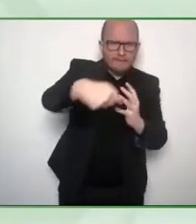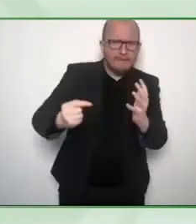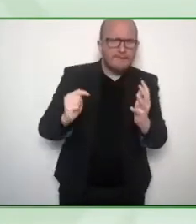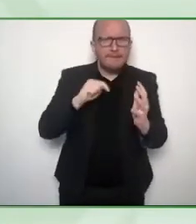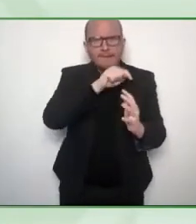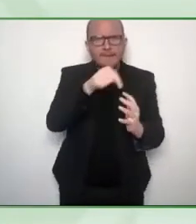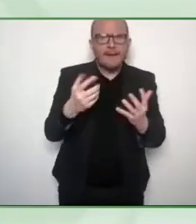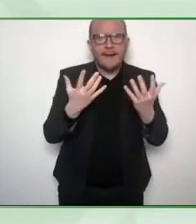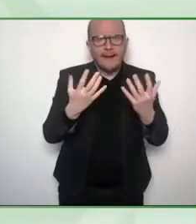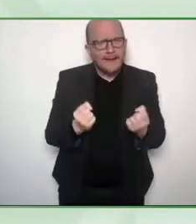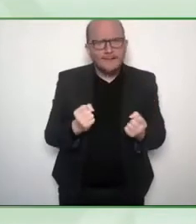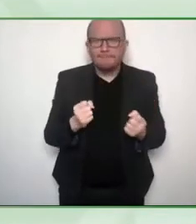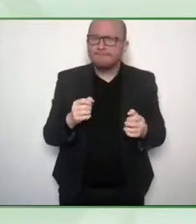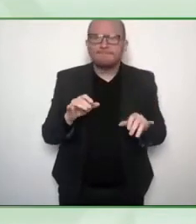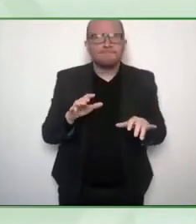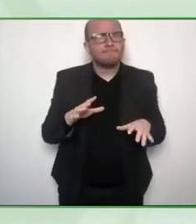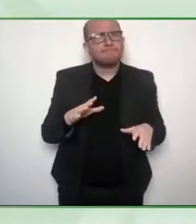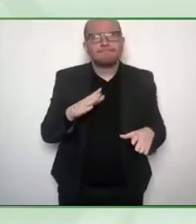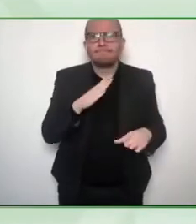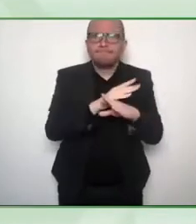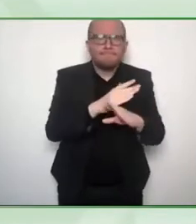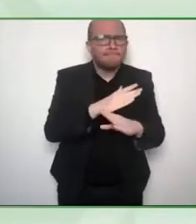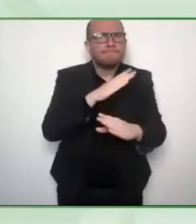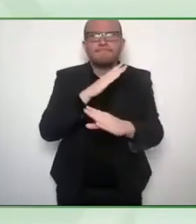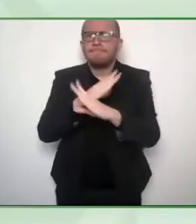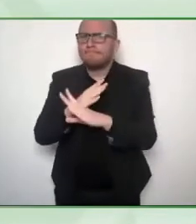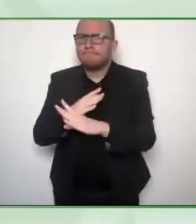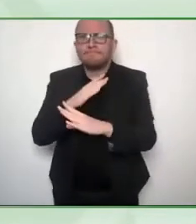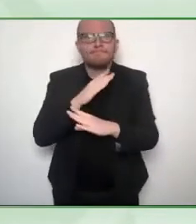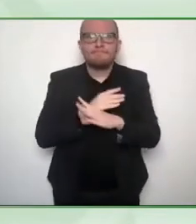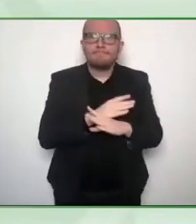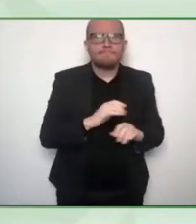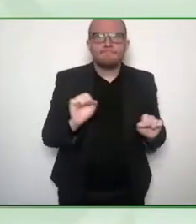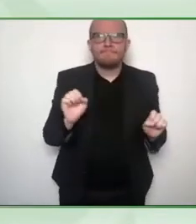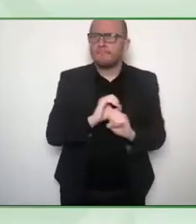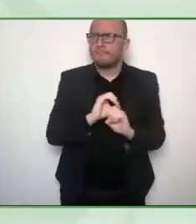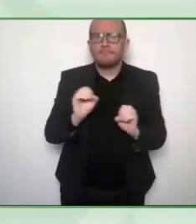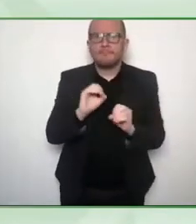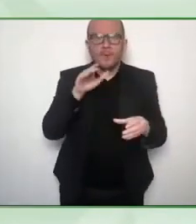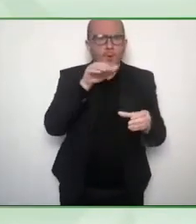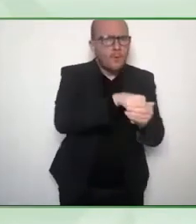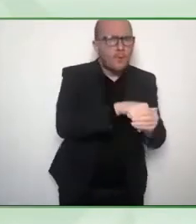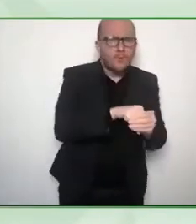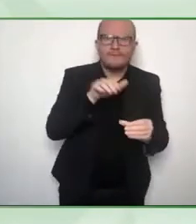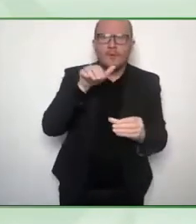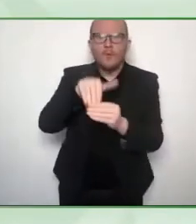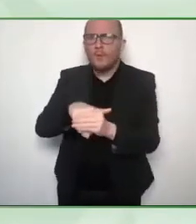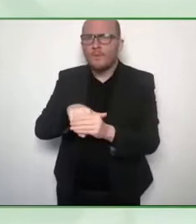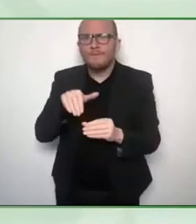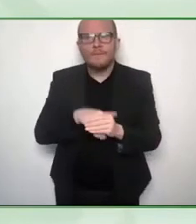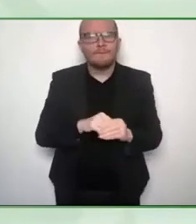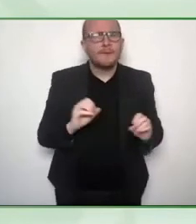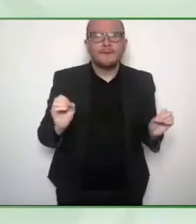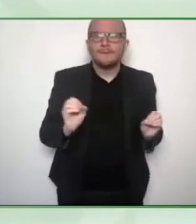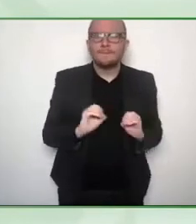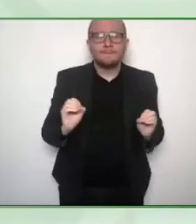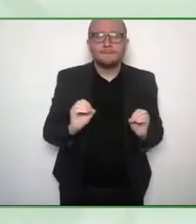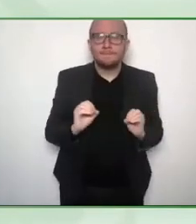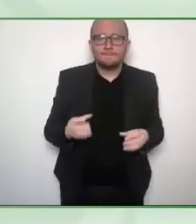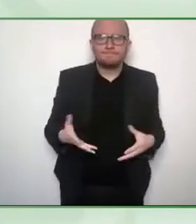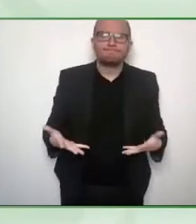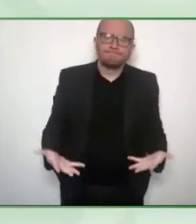So and over the years, like we have been around for a little more than six years now, and